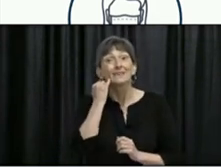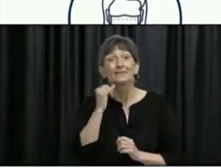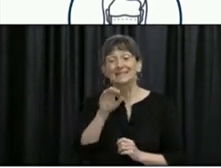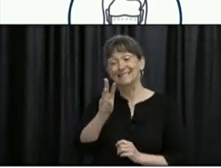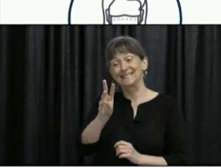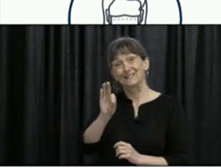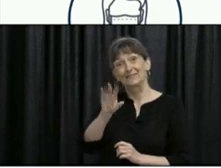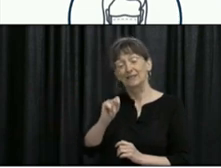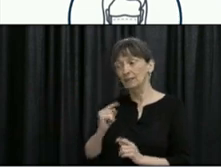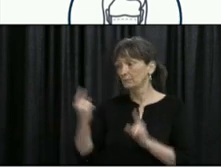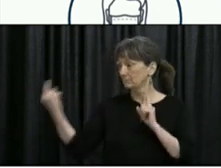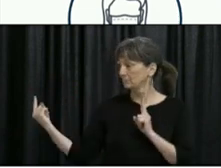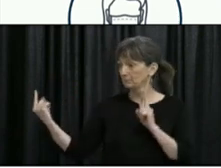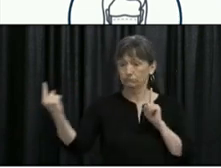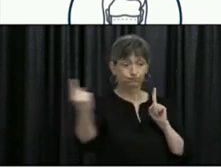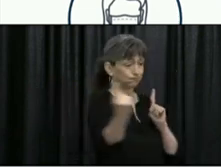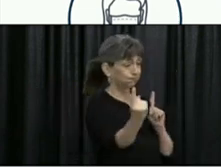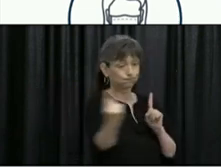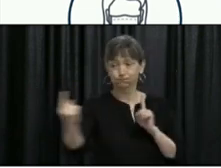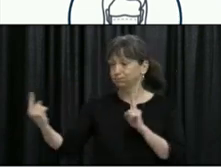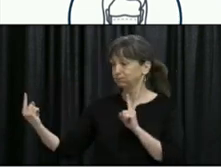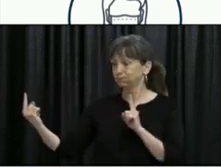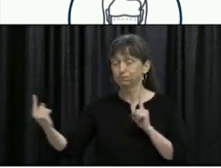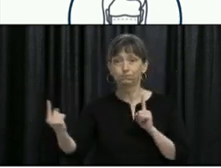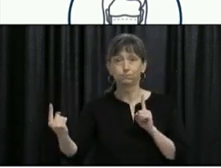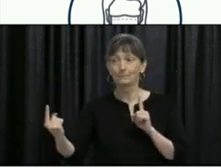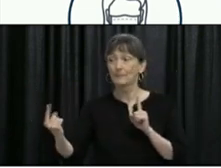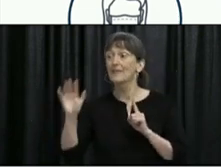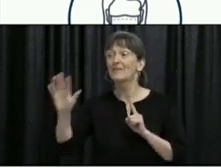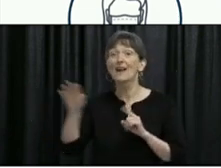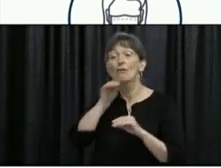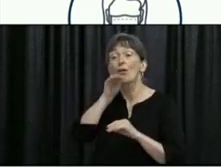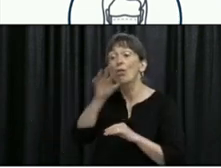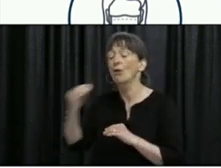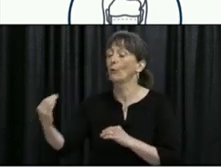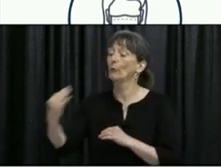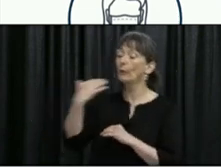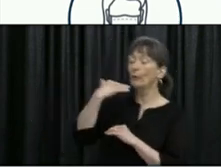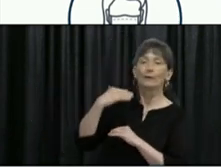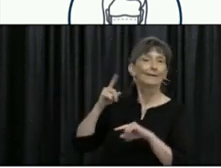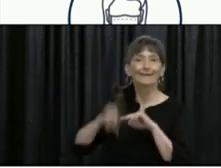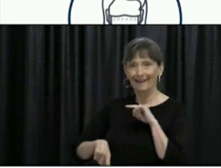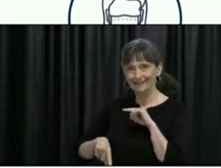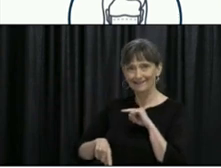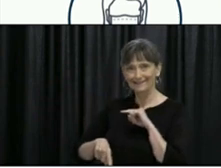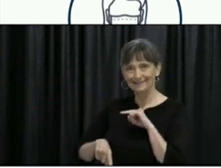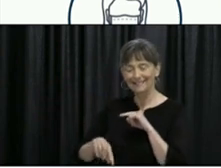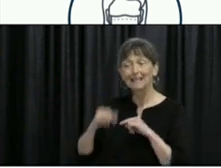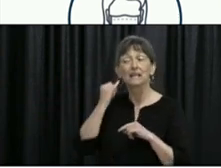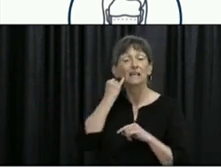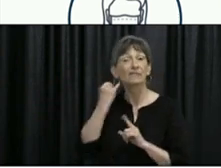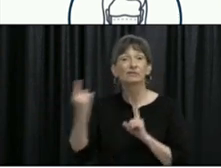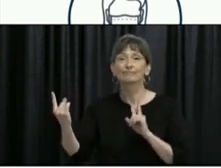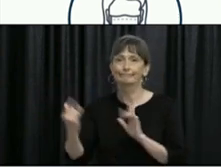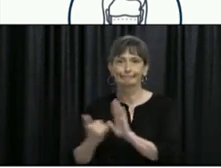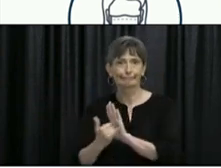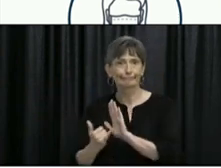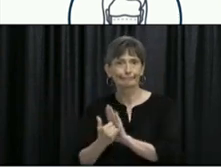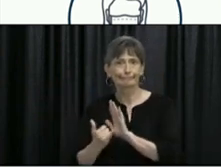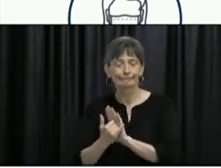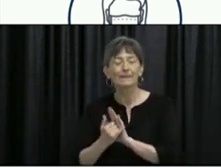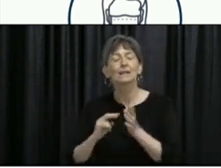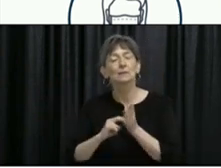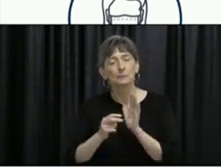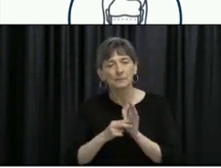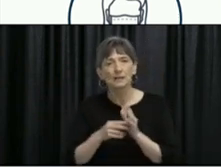from others, there is less risk that their droplets will reach you. When it's not possible to remain six feet apart, wearing a non-medical